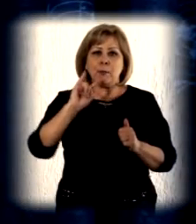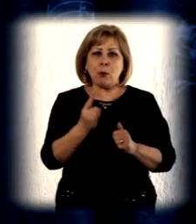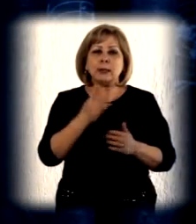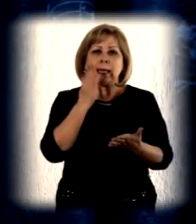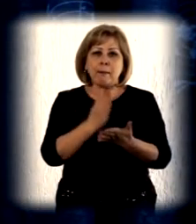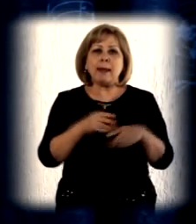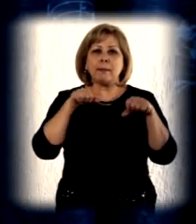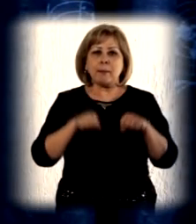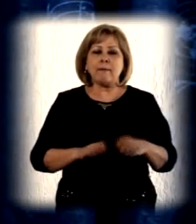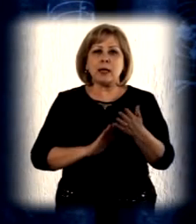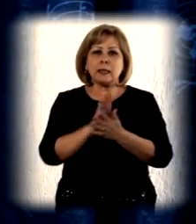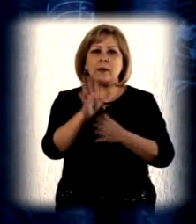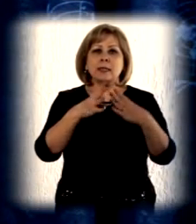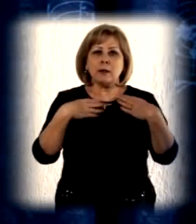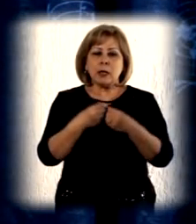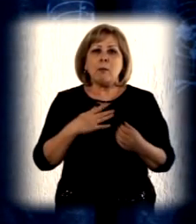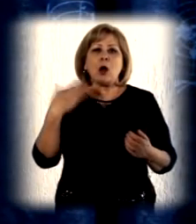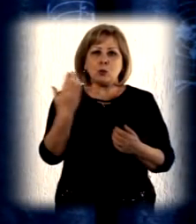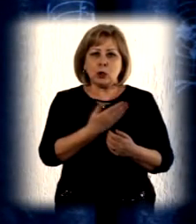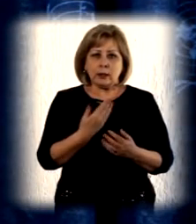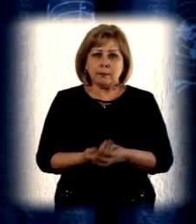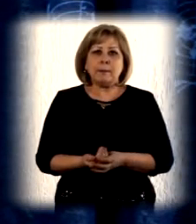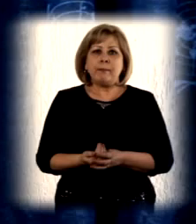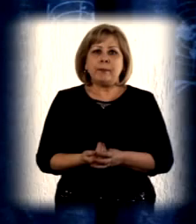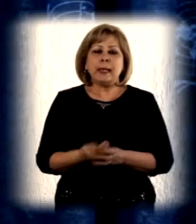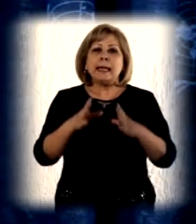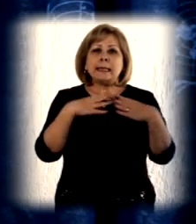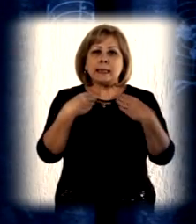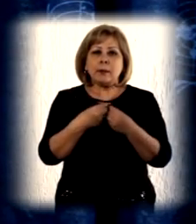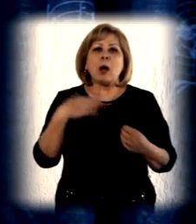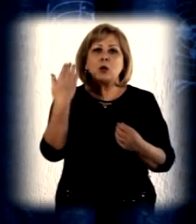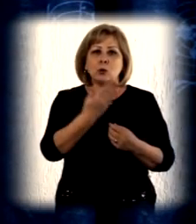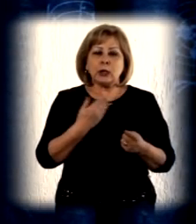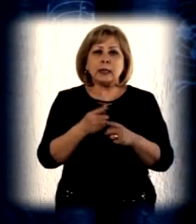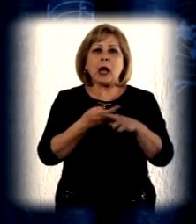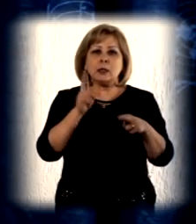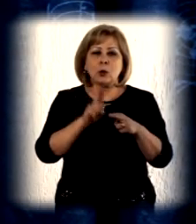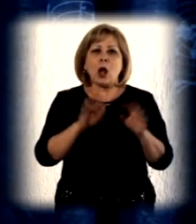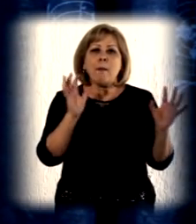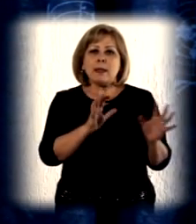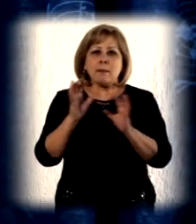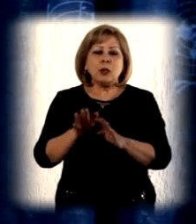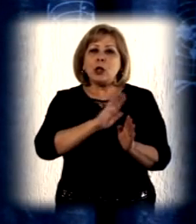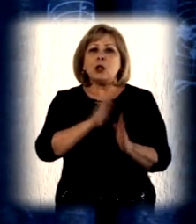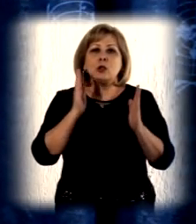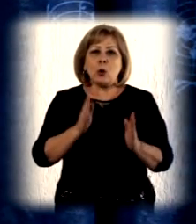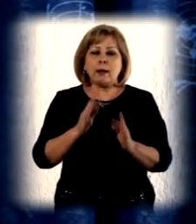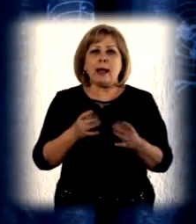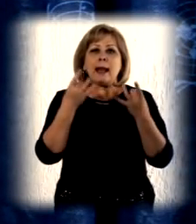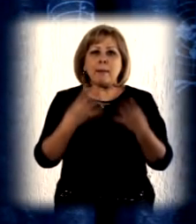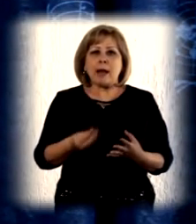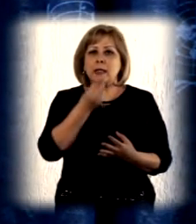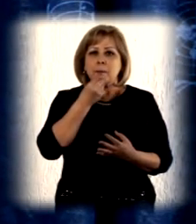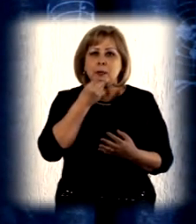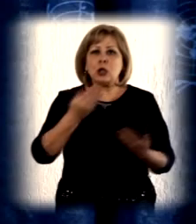child has the right to grow up in a family environment, and a family environment that not only provides the basics of food and